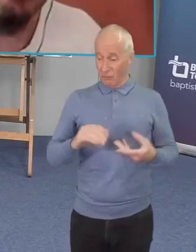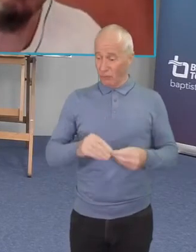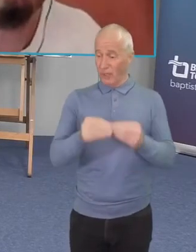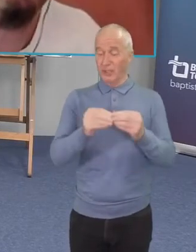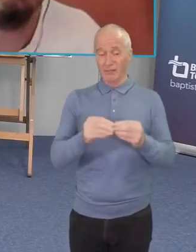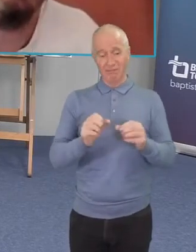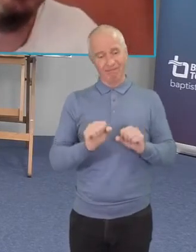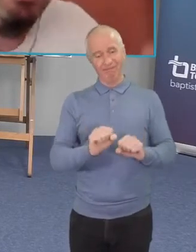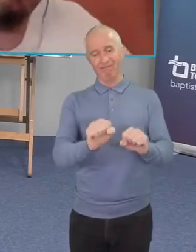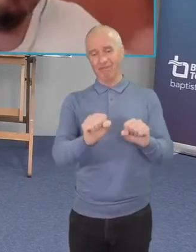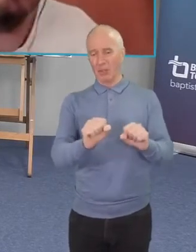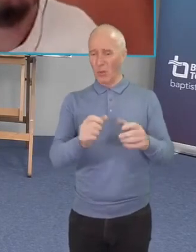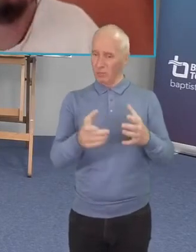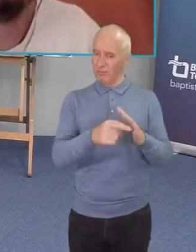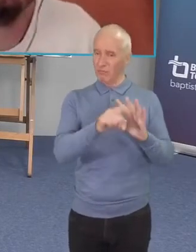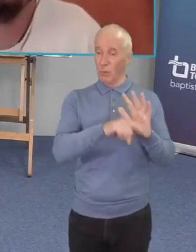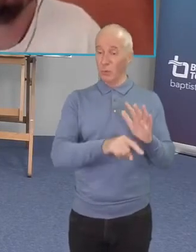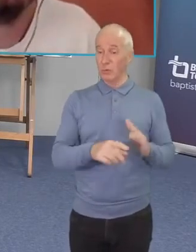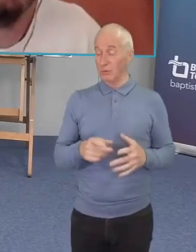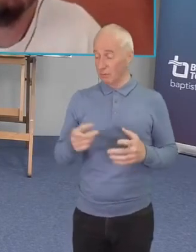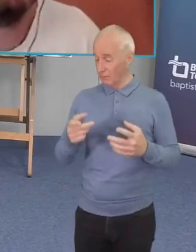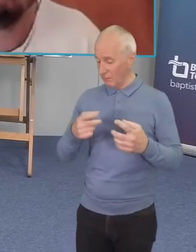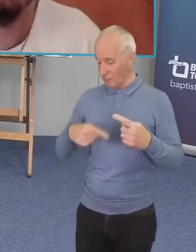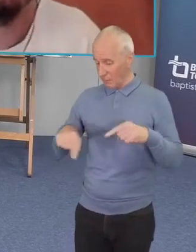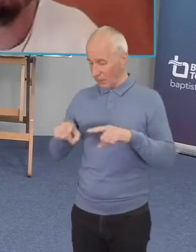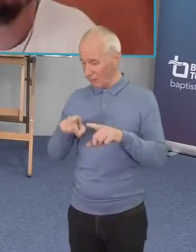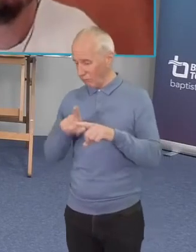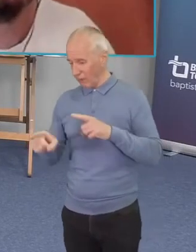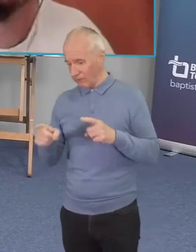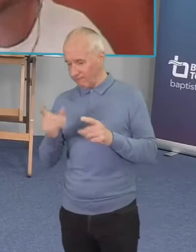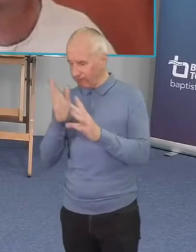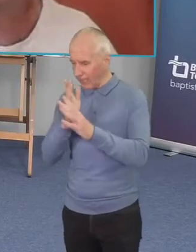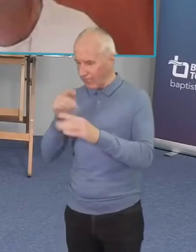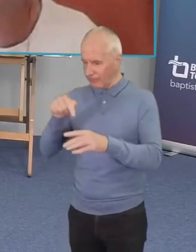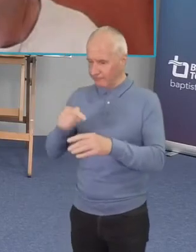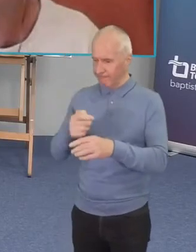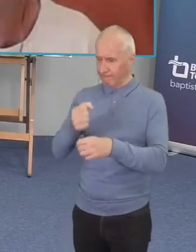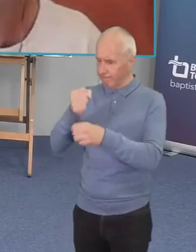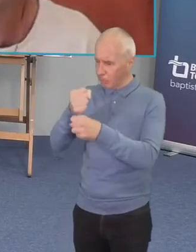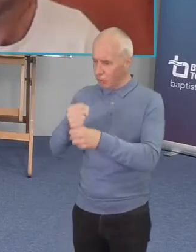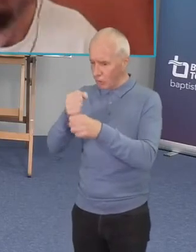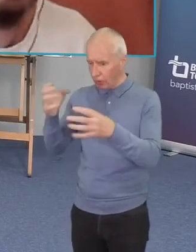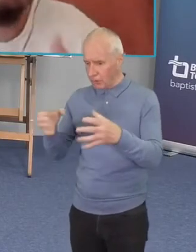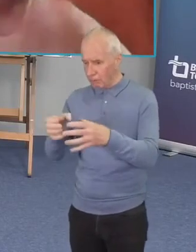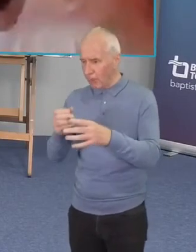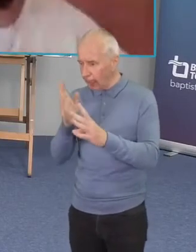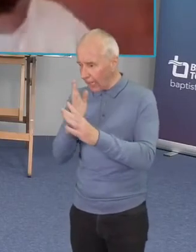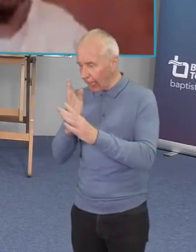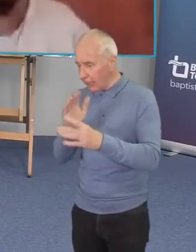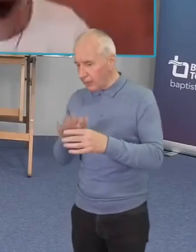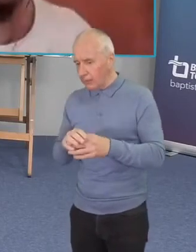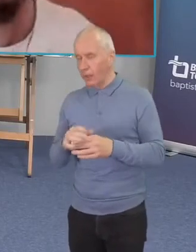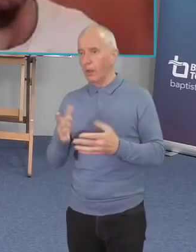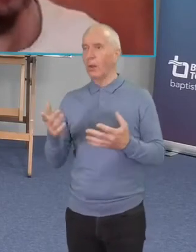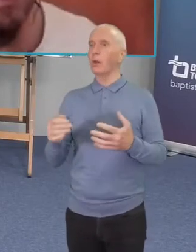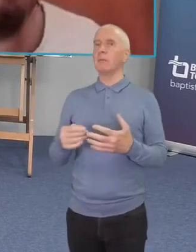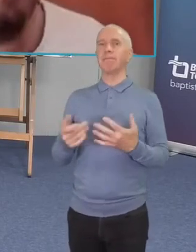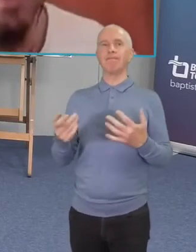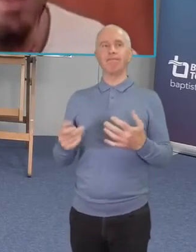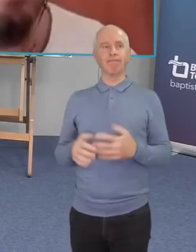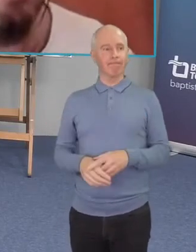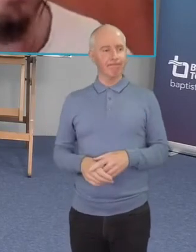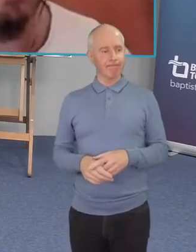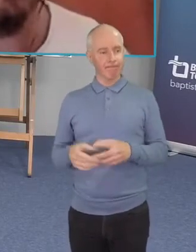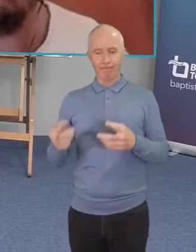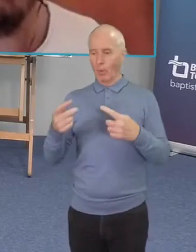hide in a lot of the church and some of the questions have alluded to that you know we tend to um make it look like we we all